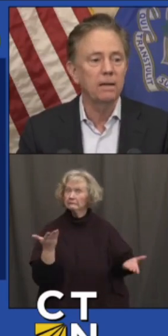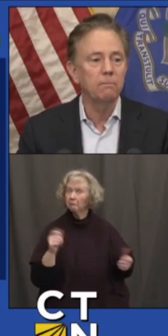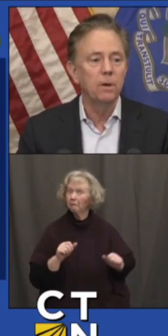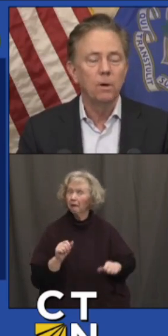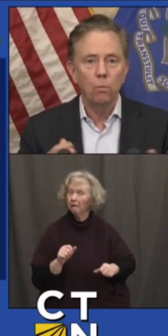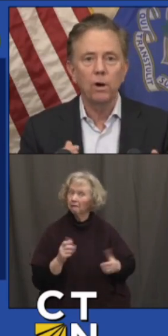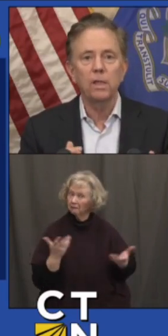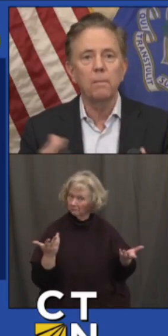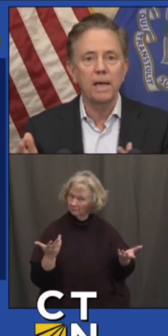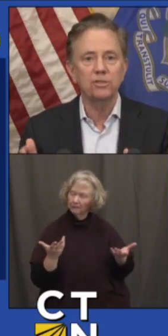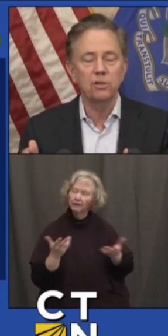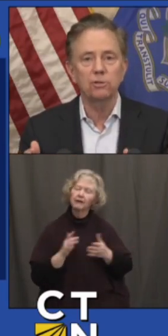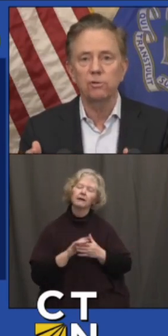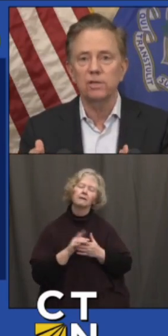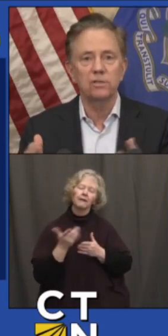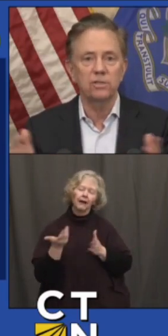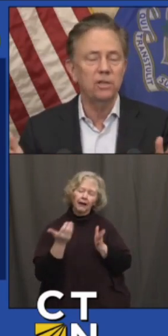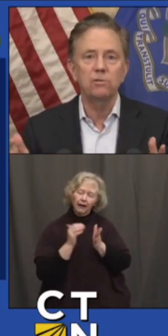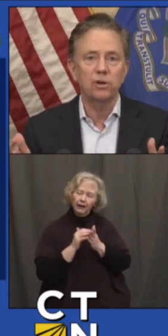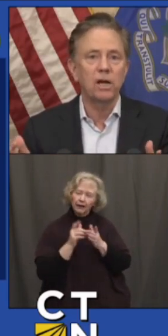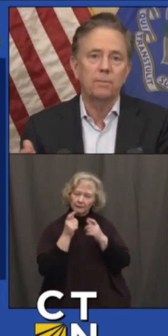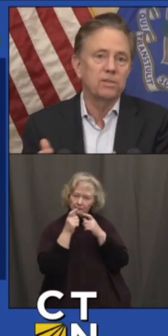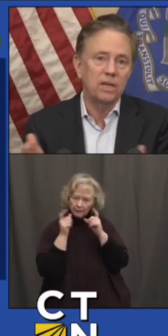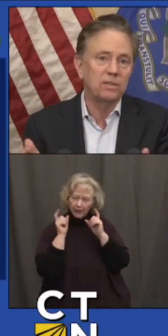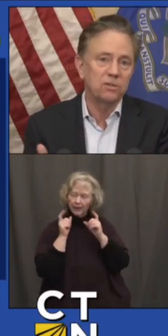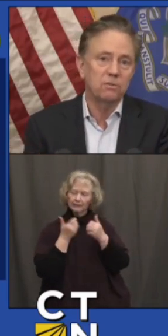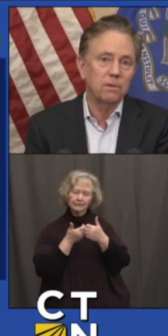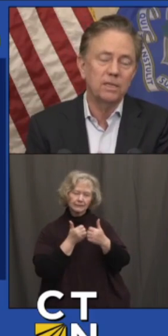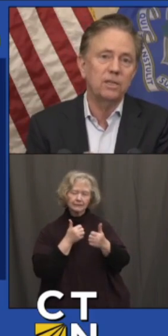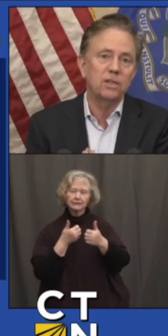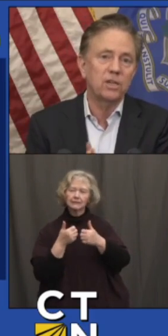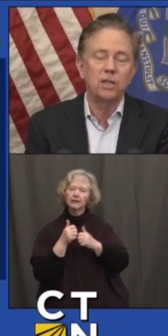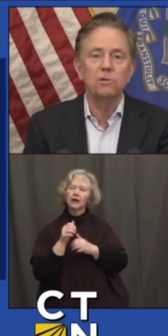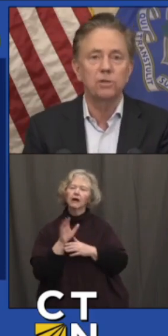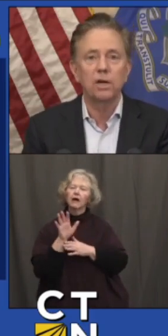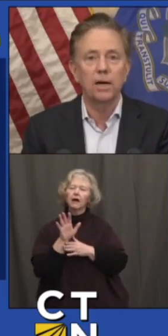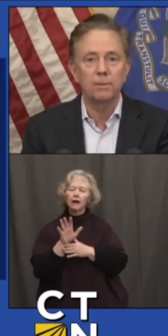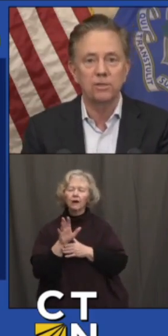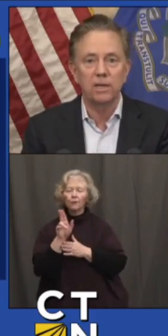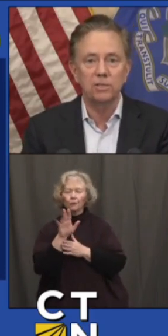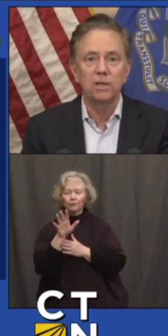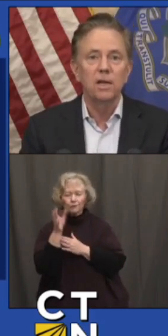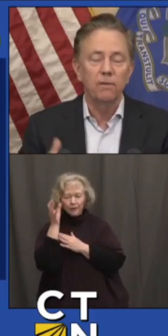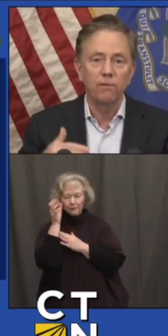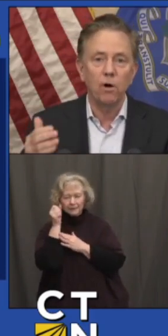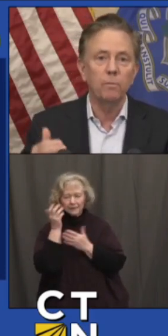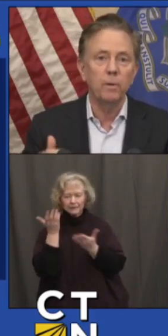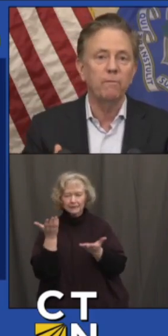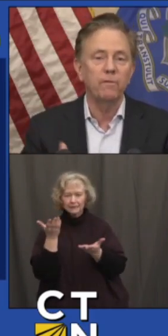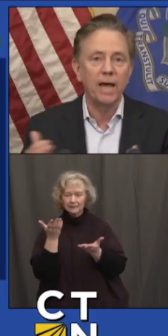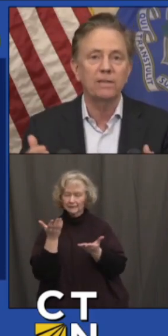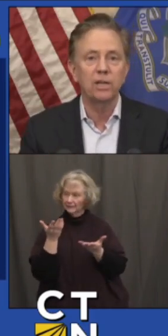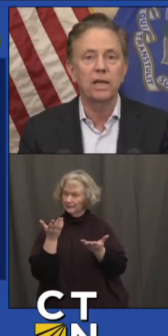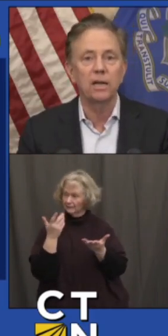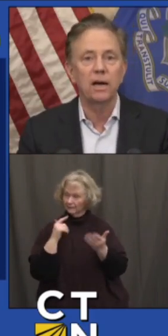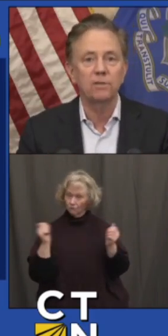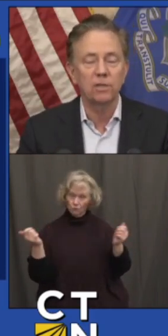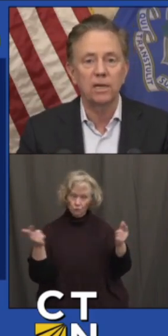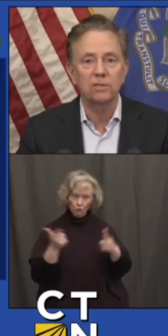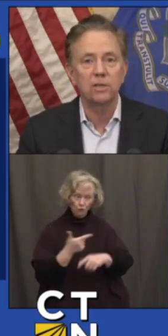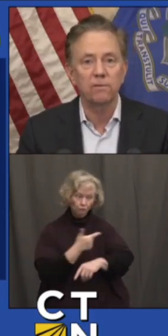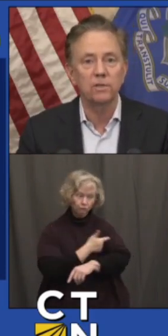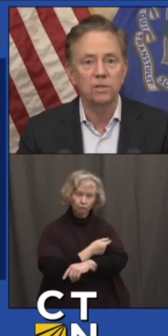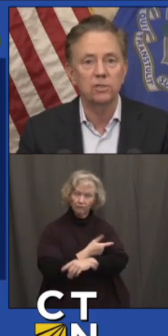Again, wearing the mask, social distancing, use your common sense. You just got to use your common sense. If you've all been vaccinated,